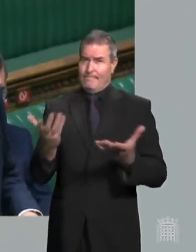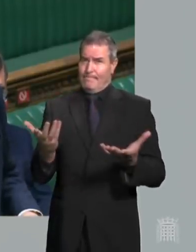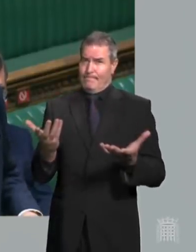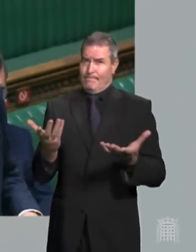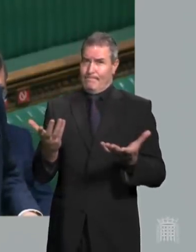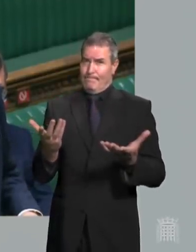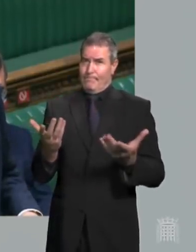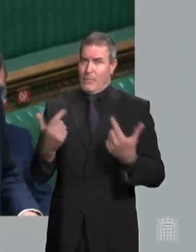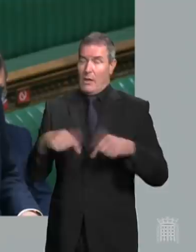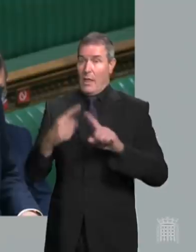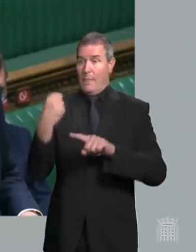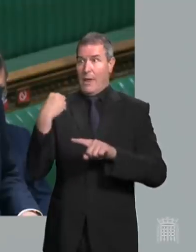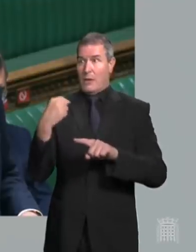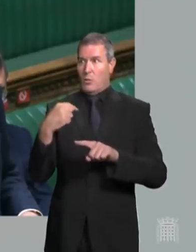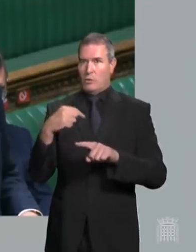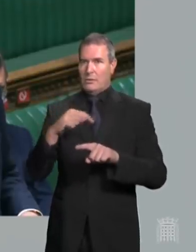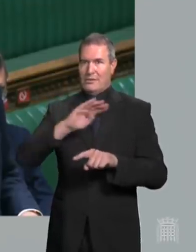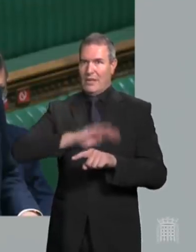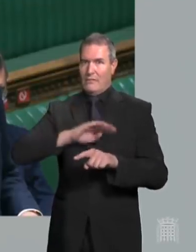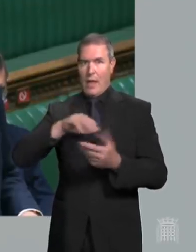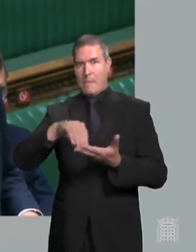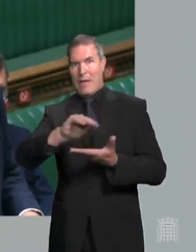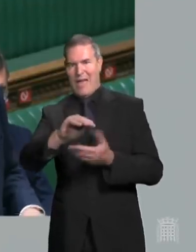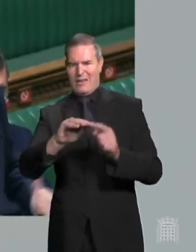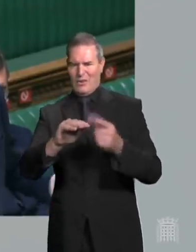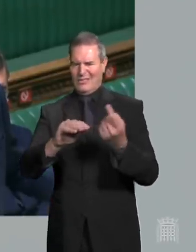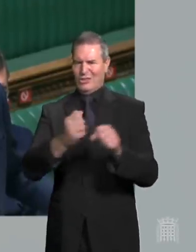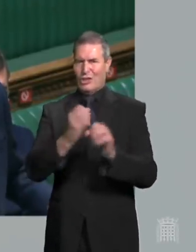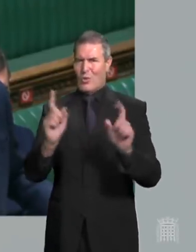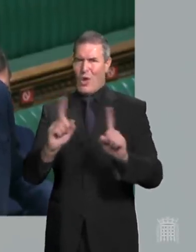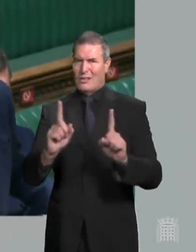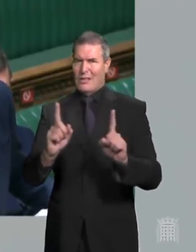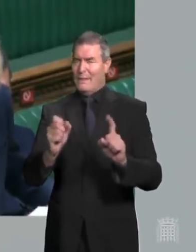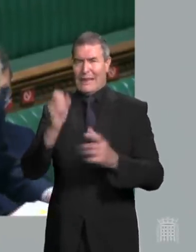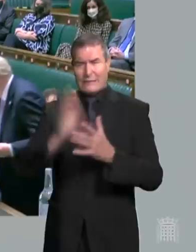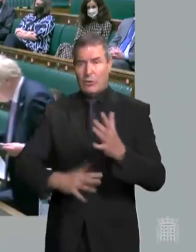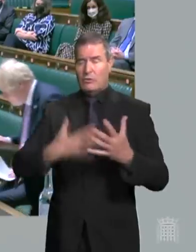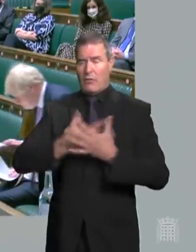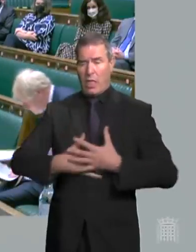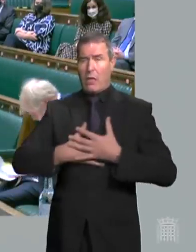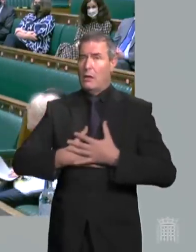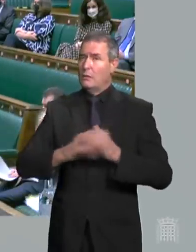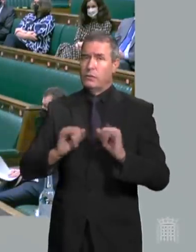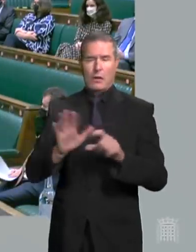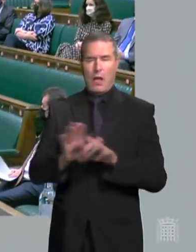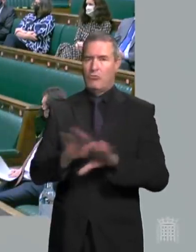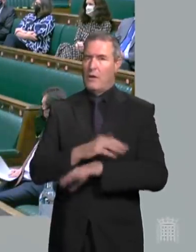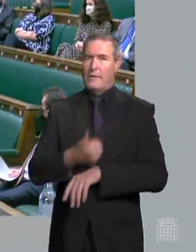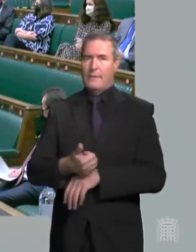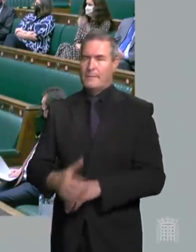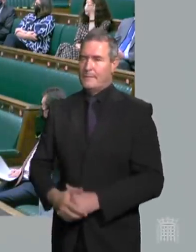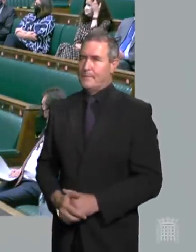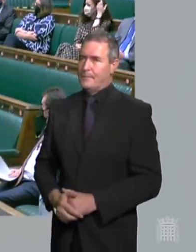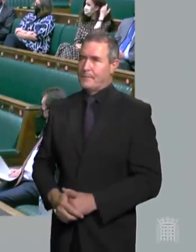we could make would be any consolation to those who experience a miscarriage in that way Mr Speaker